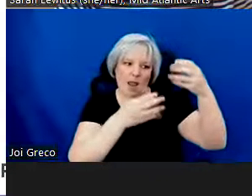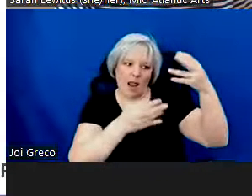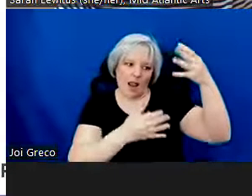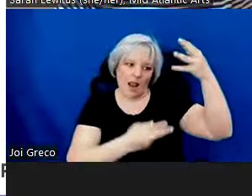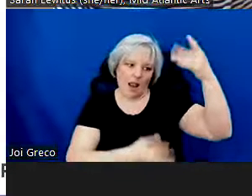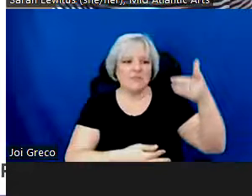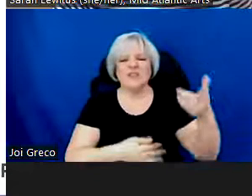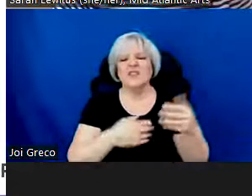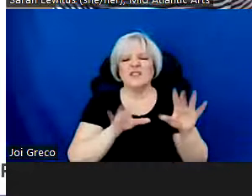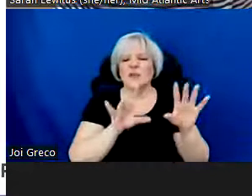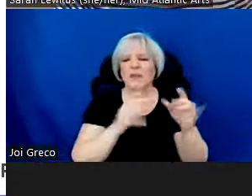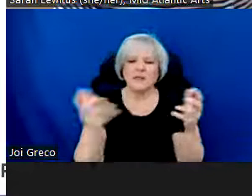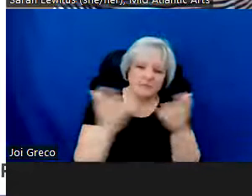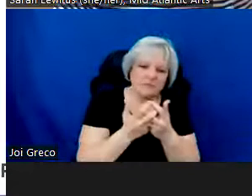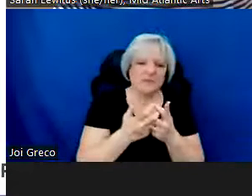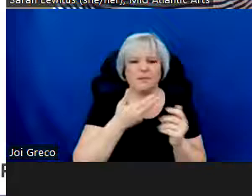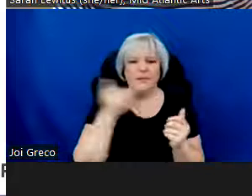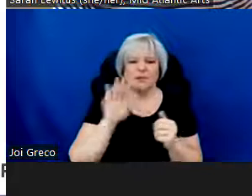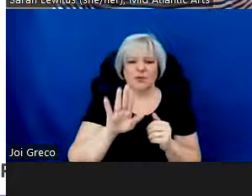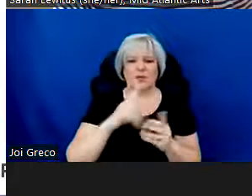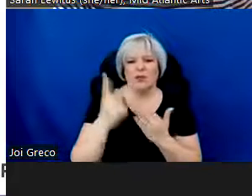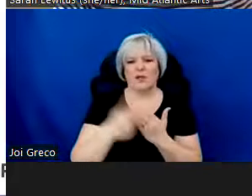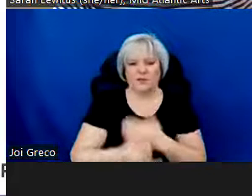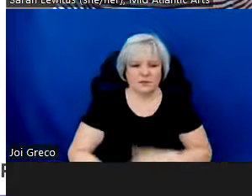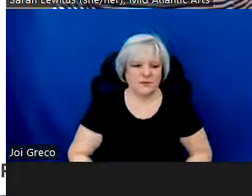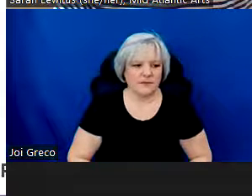just pick the one that fits best for the project that you're proposing.